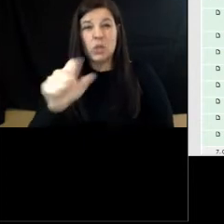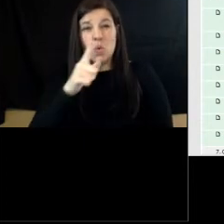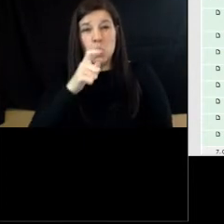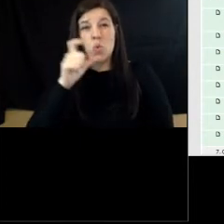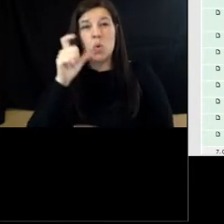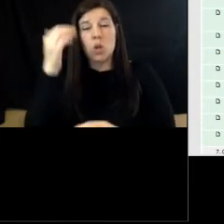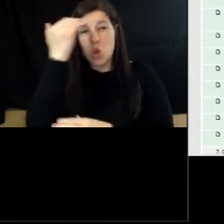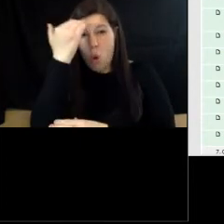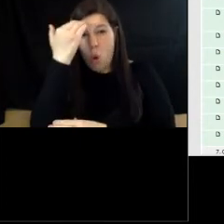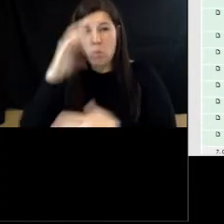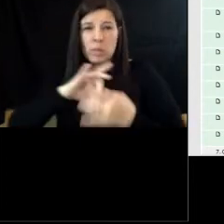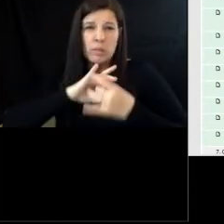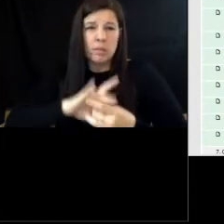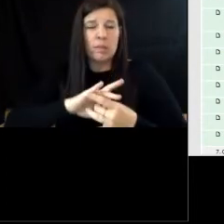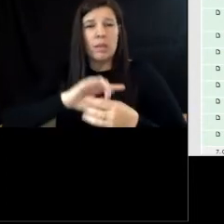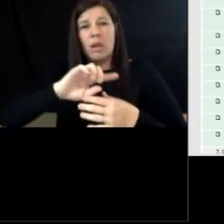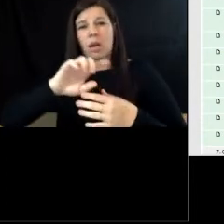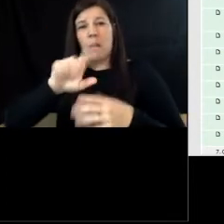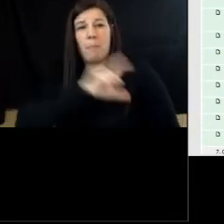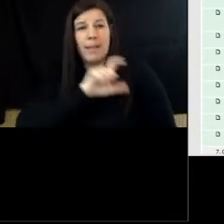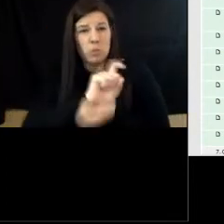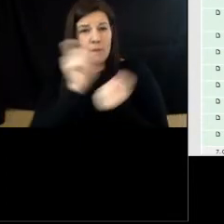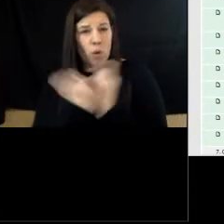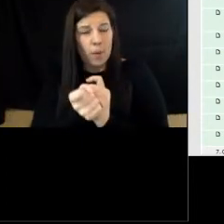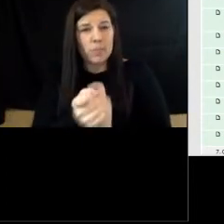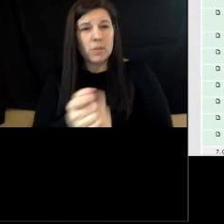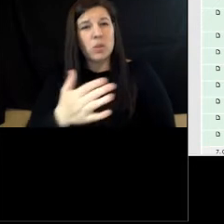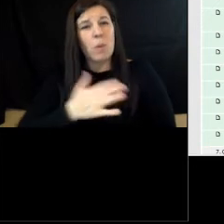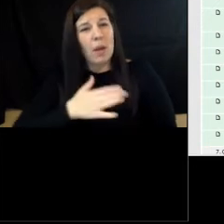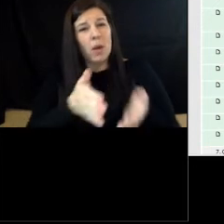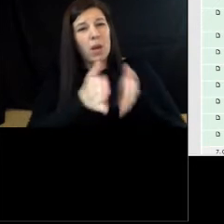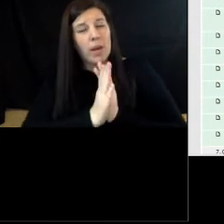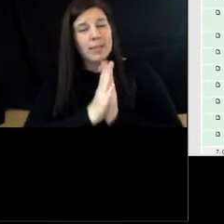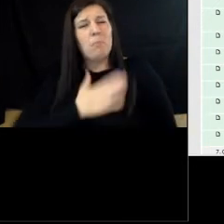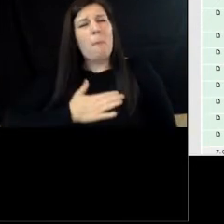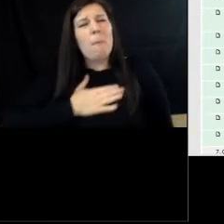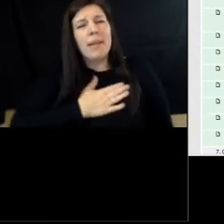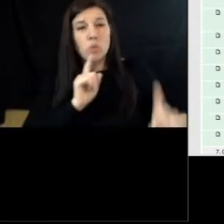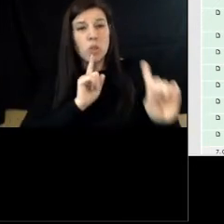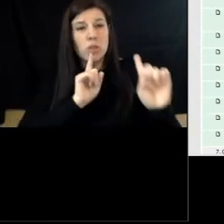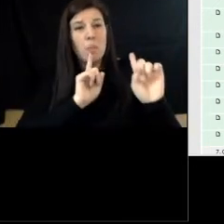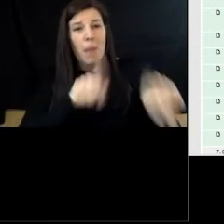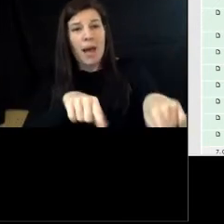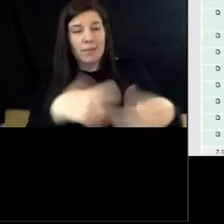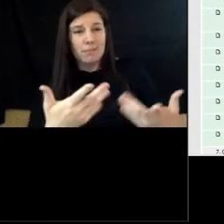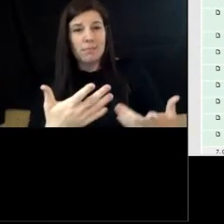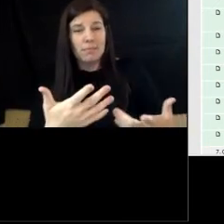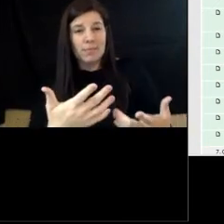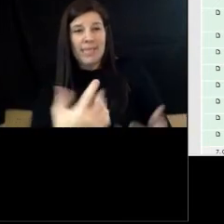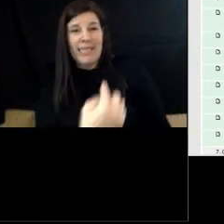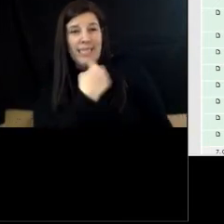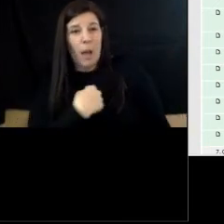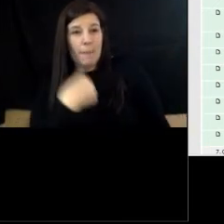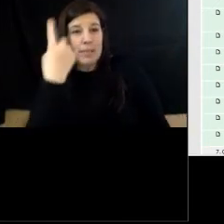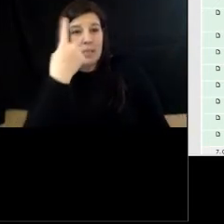and so I would ask of you to give me a response because when you engage